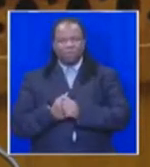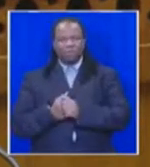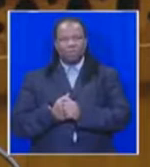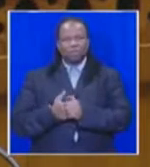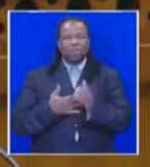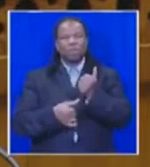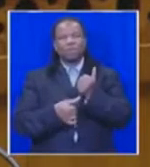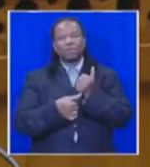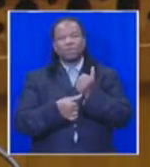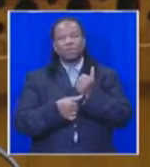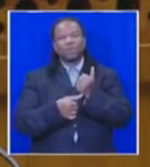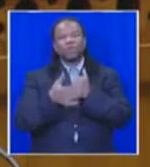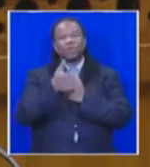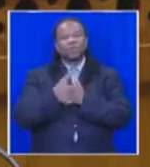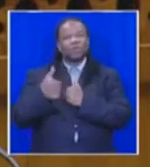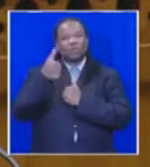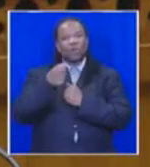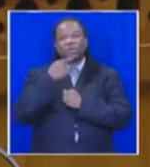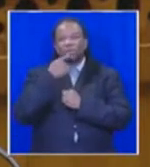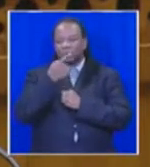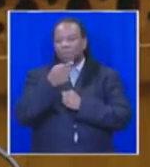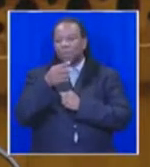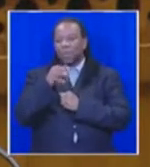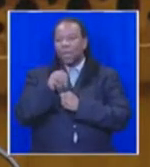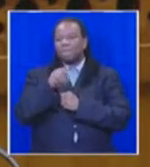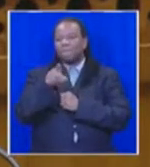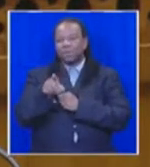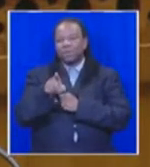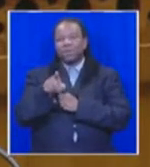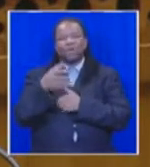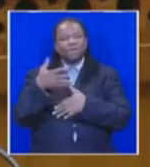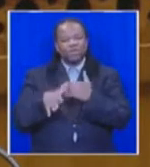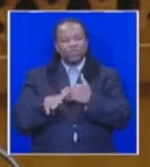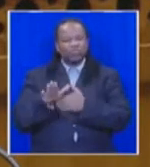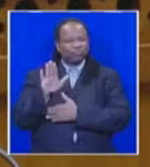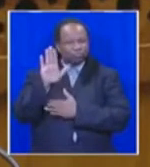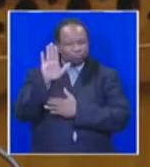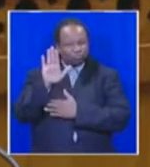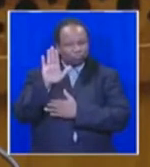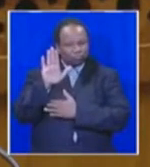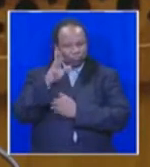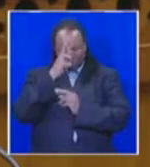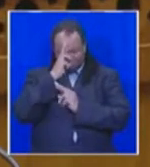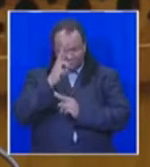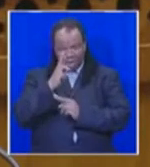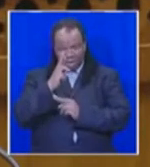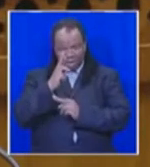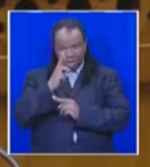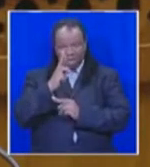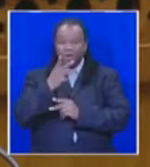Deputy Chief Whip said at the time, as members of Parliament we took an oath to obey, respect and uphold the